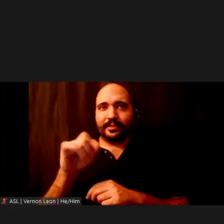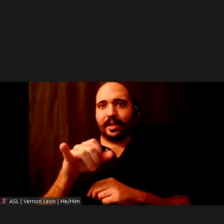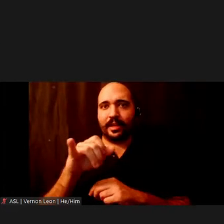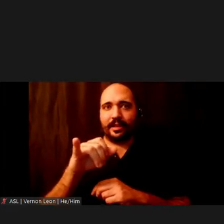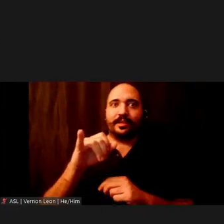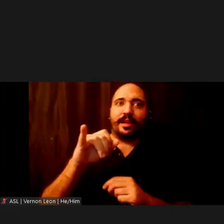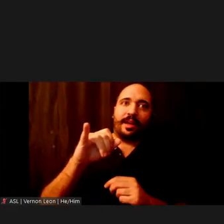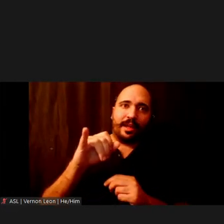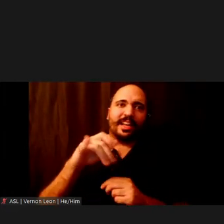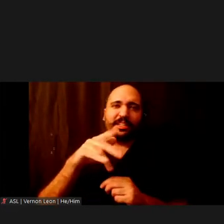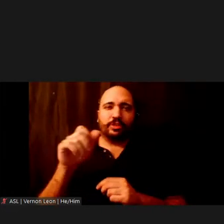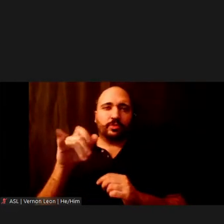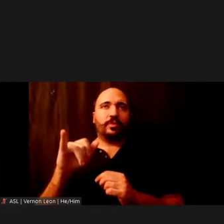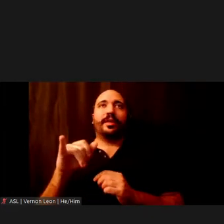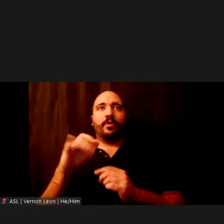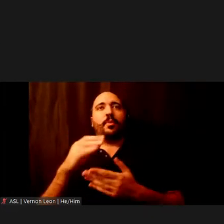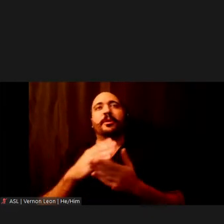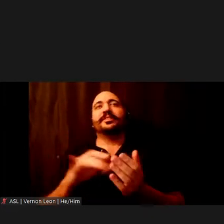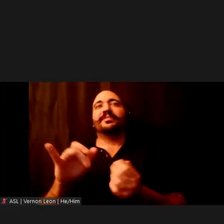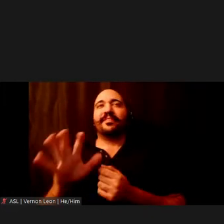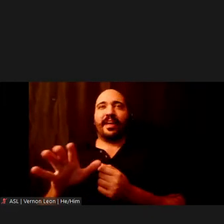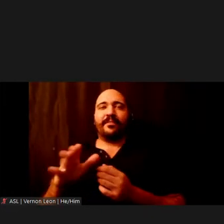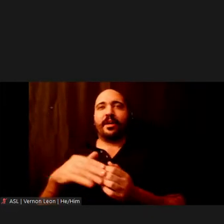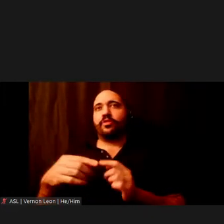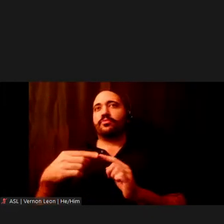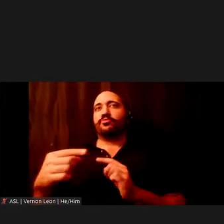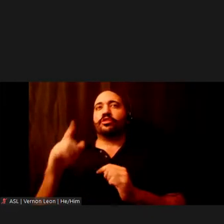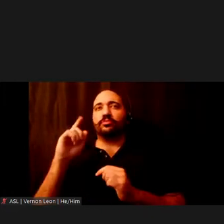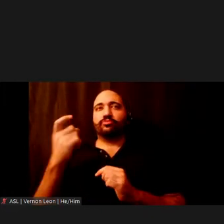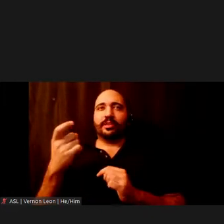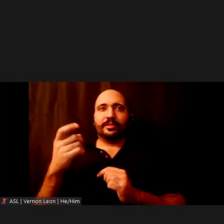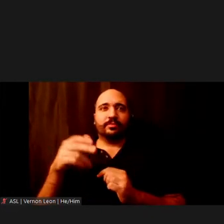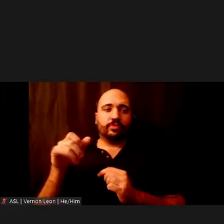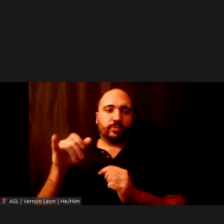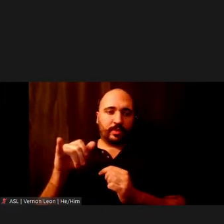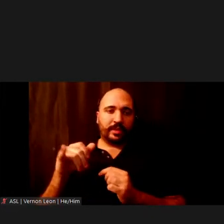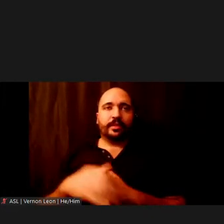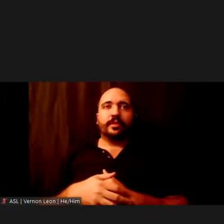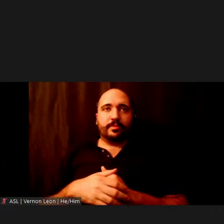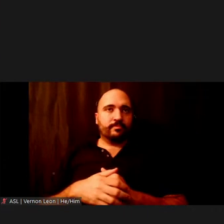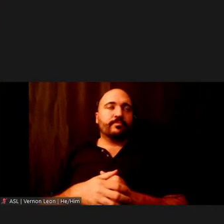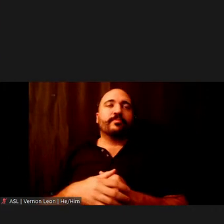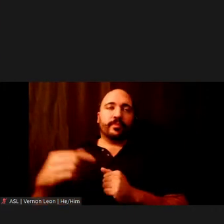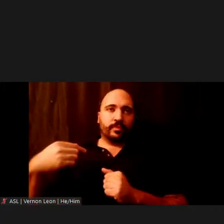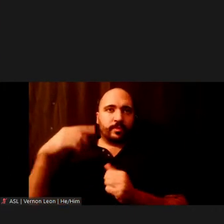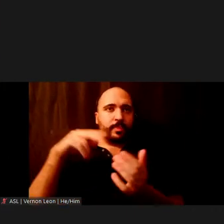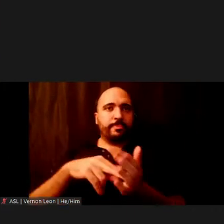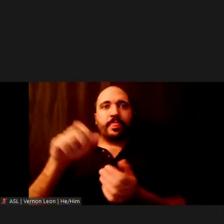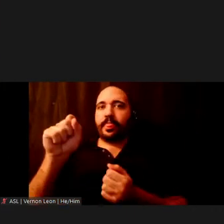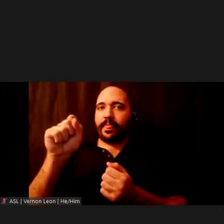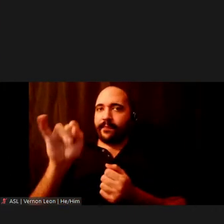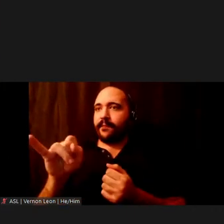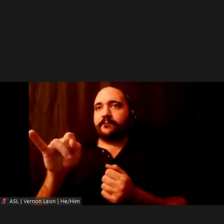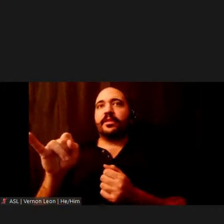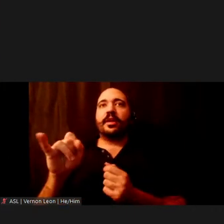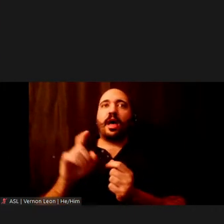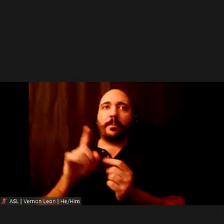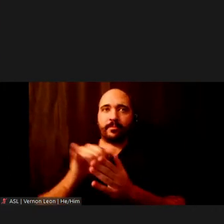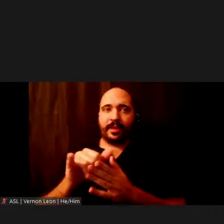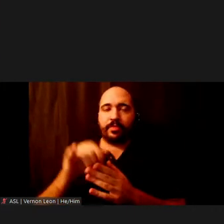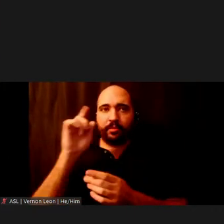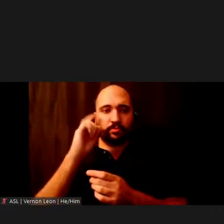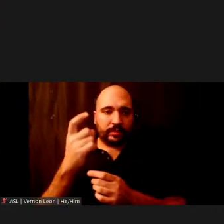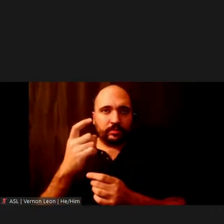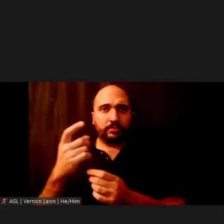like the Cross Bronx Expressway. We will look closely at the extent of increases in parts of Staten Island, Brooklyn, Upper Manhattan and the Bronx, and whether they could